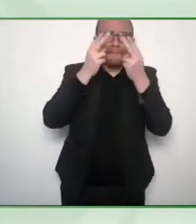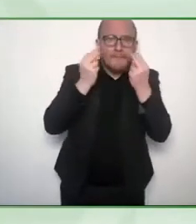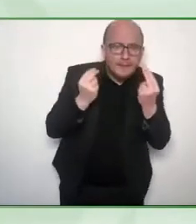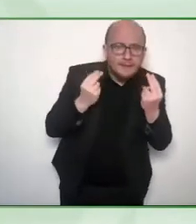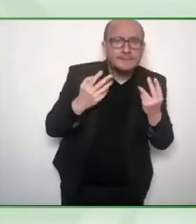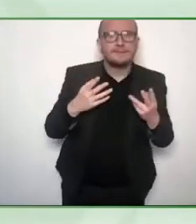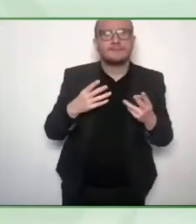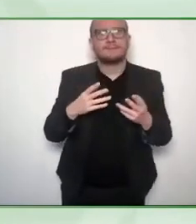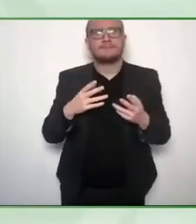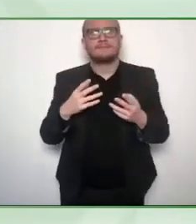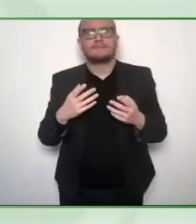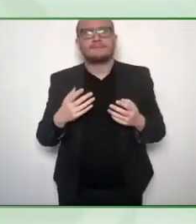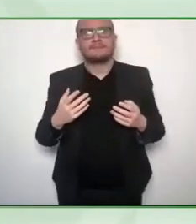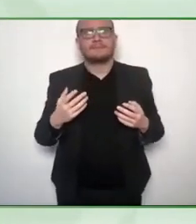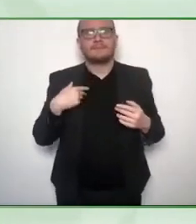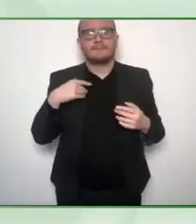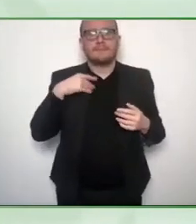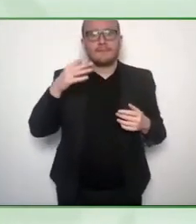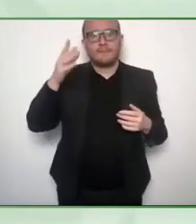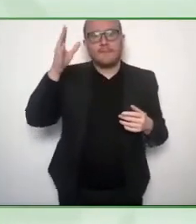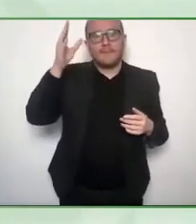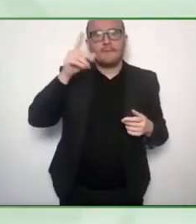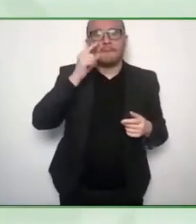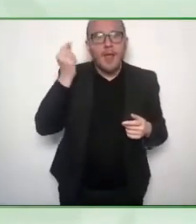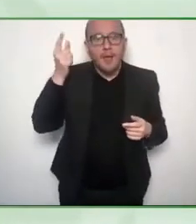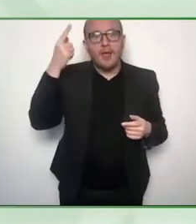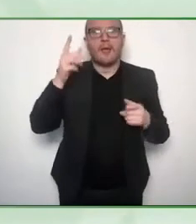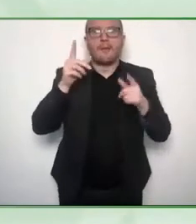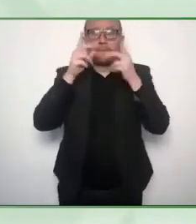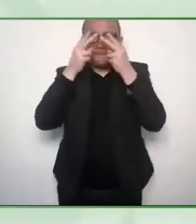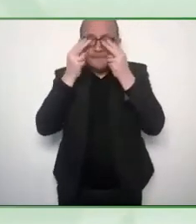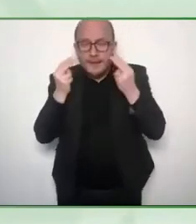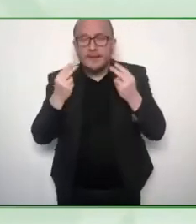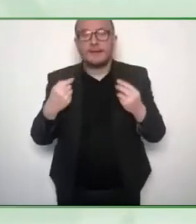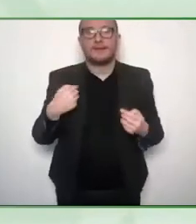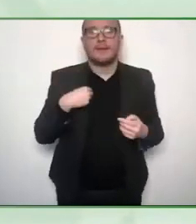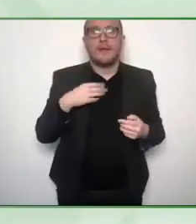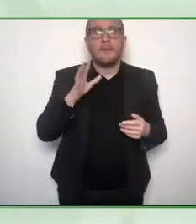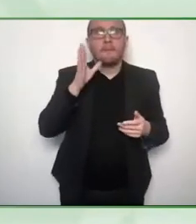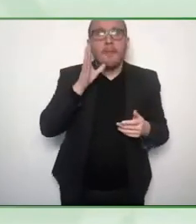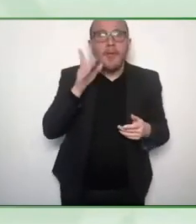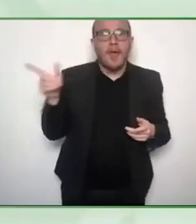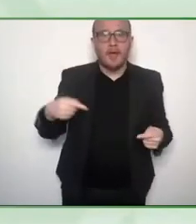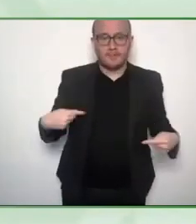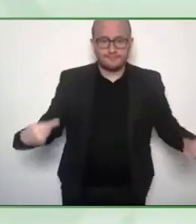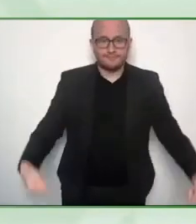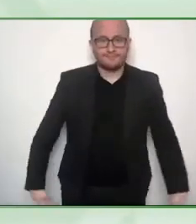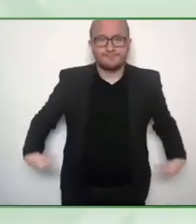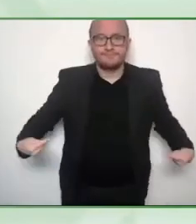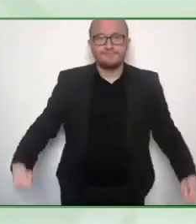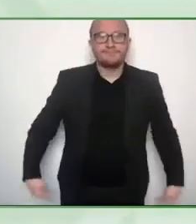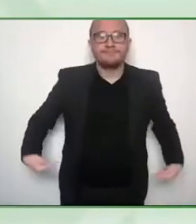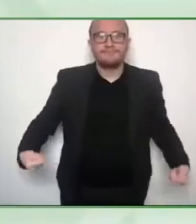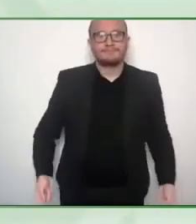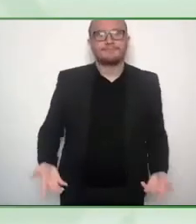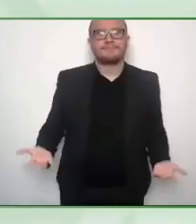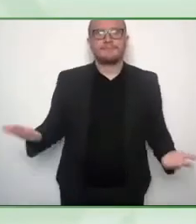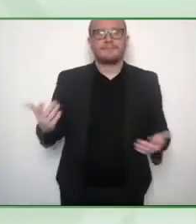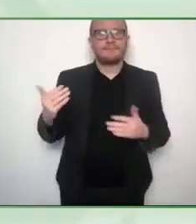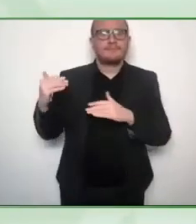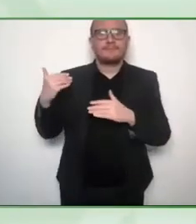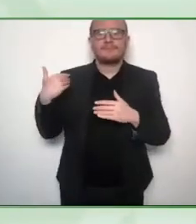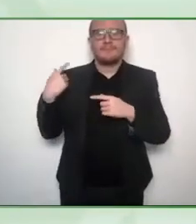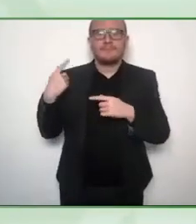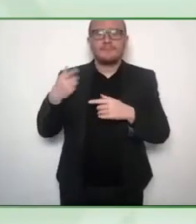So I had to do something about it. And when I also started learning and started traveling,